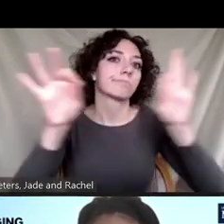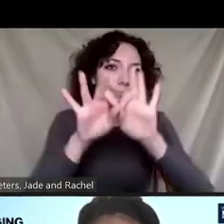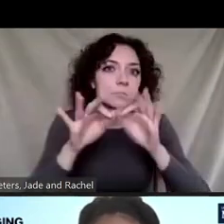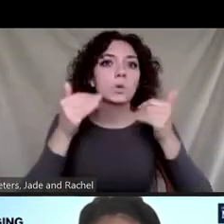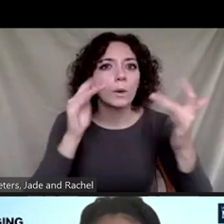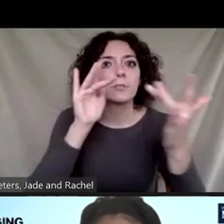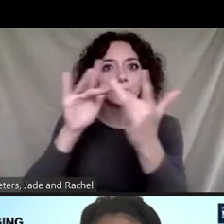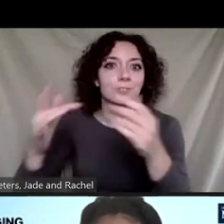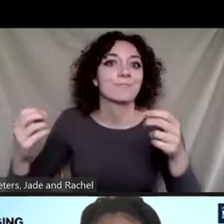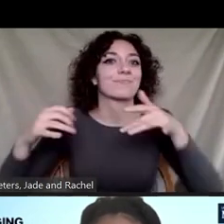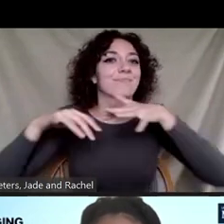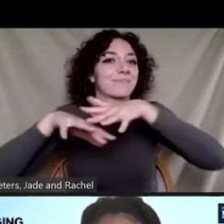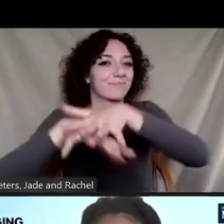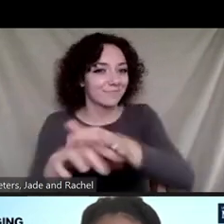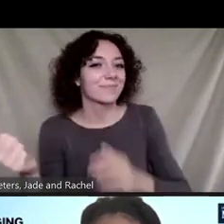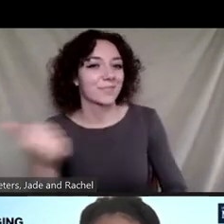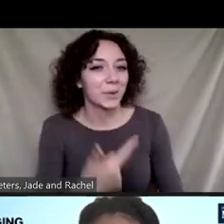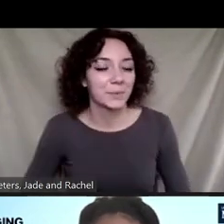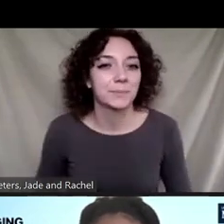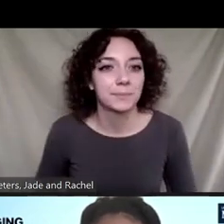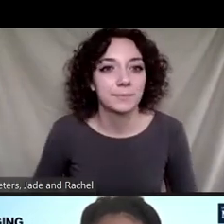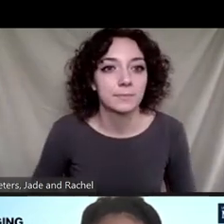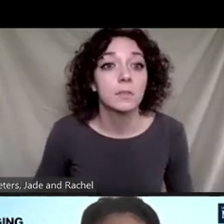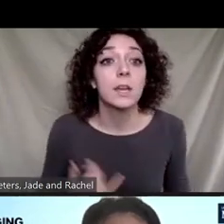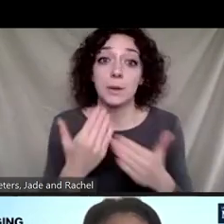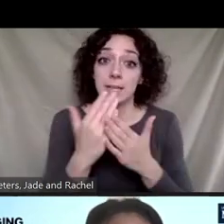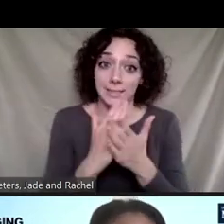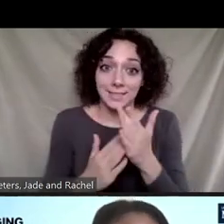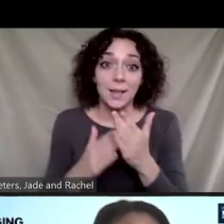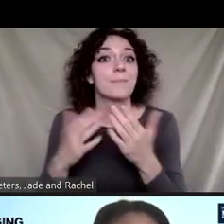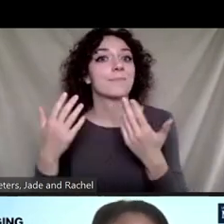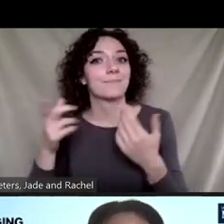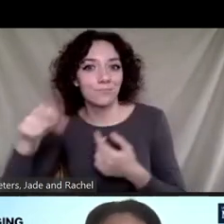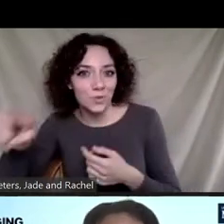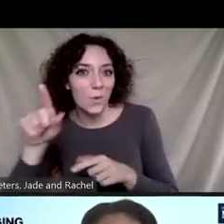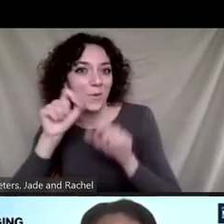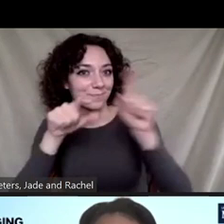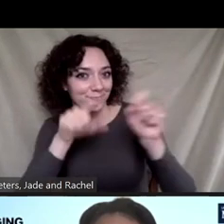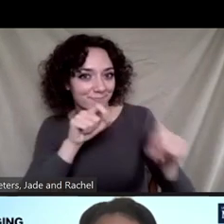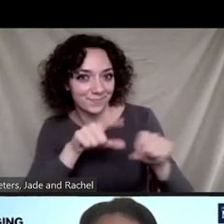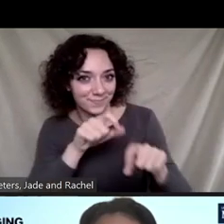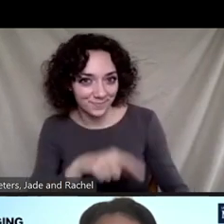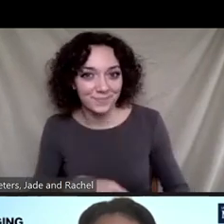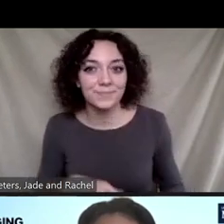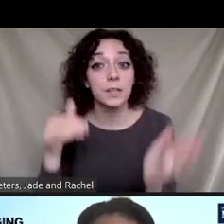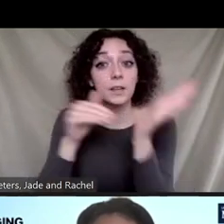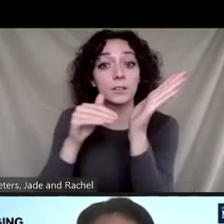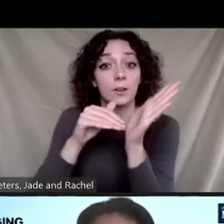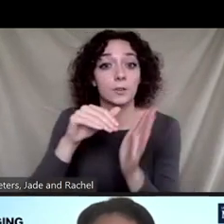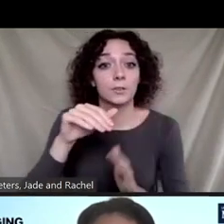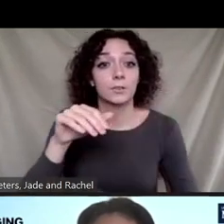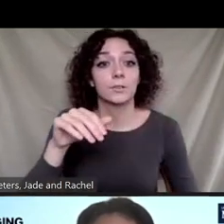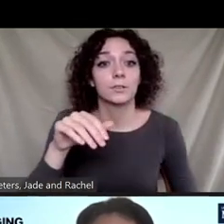convergence. So now I'll turn to, uh, some pre-submitted and submitted questions. Dr. Trotz, uh, can you ask the first one?